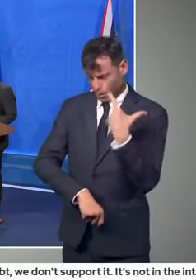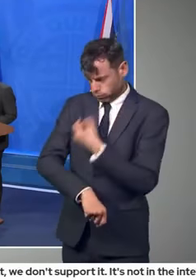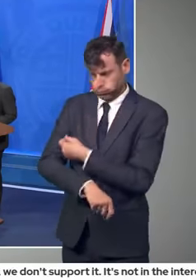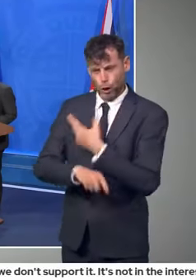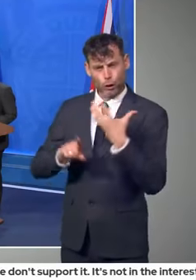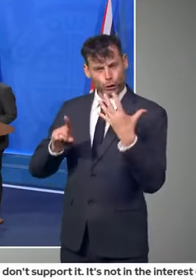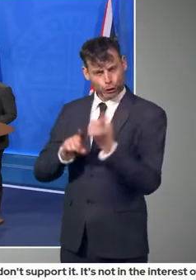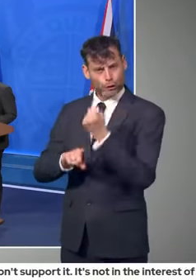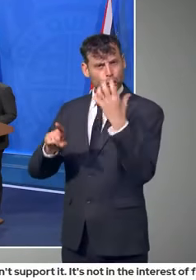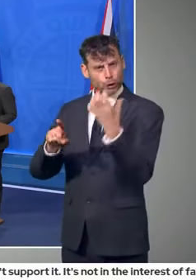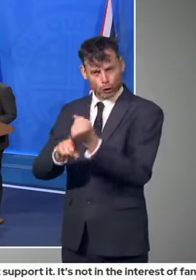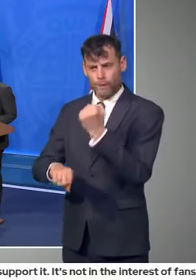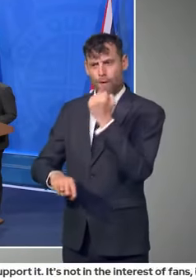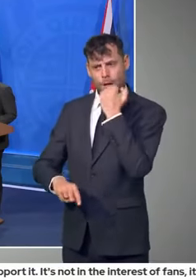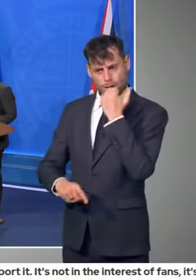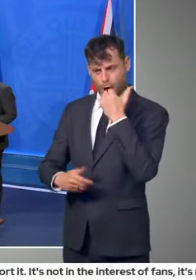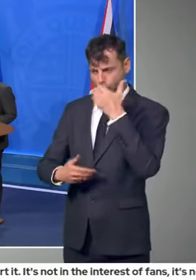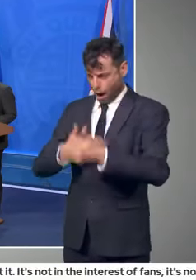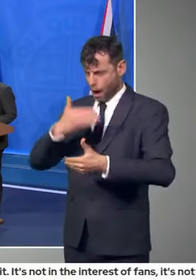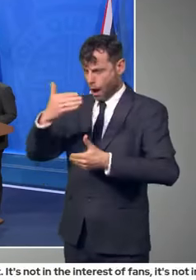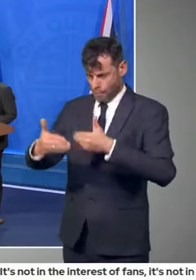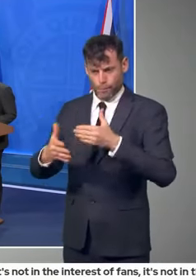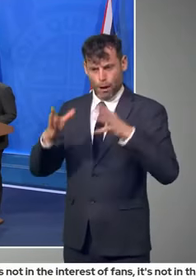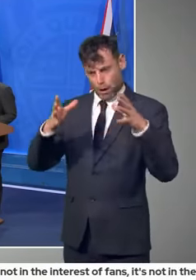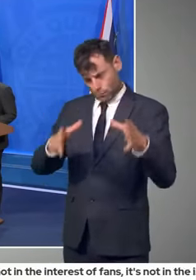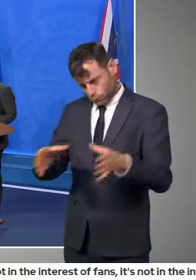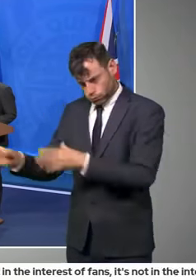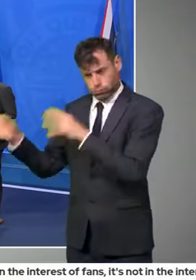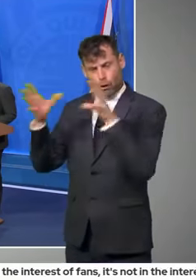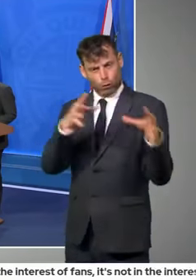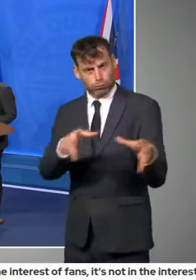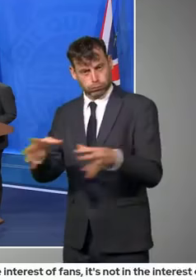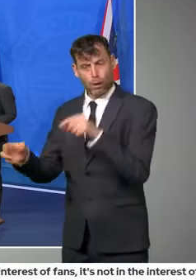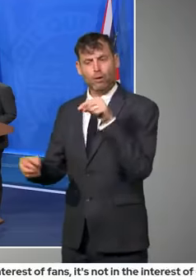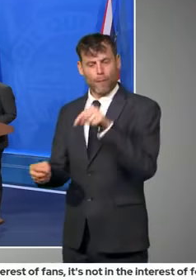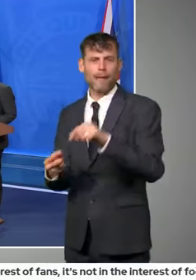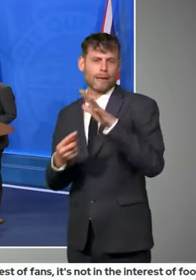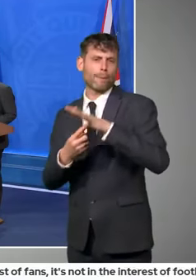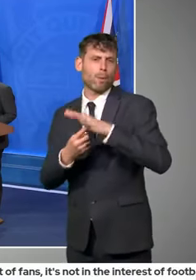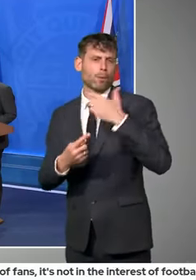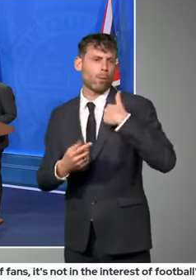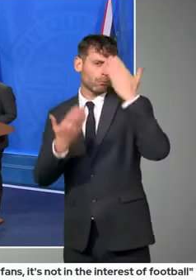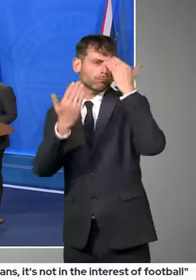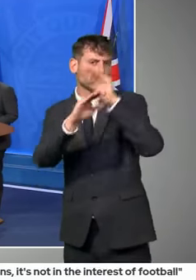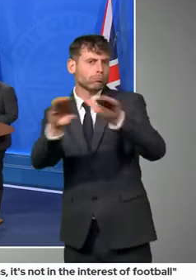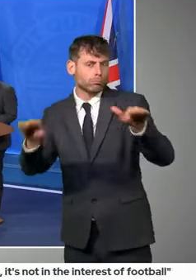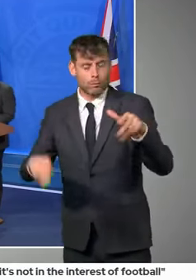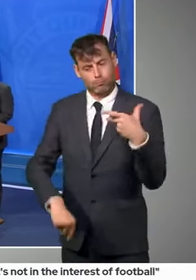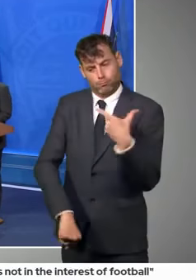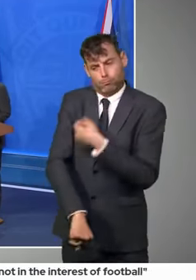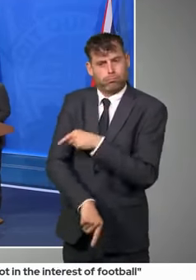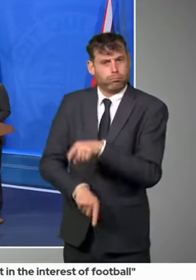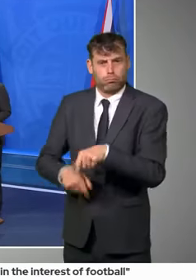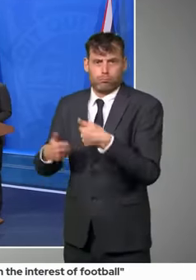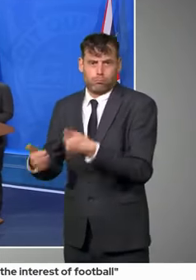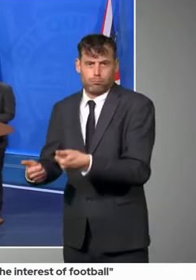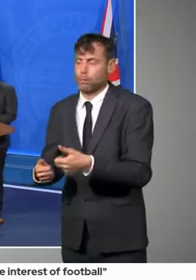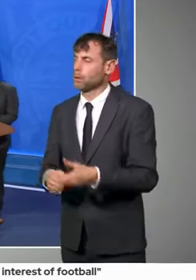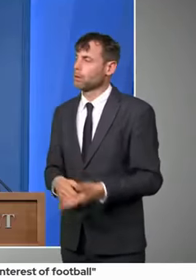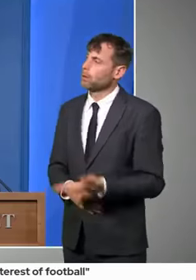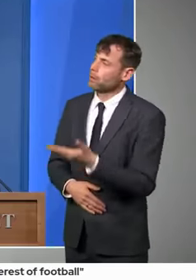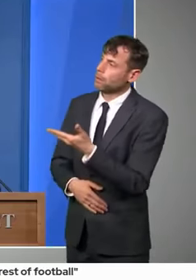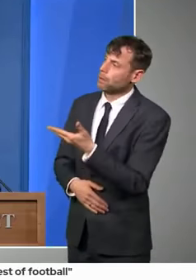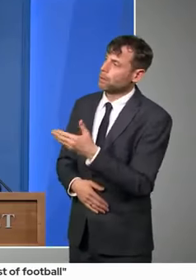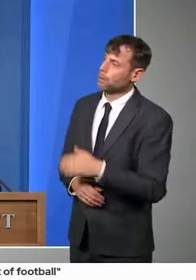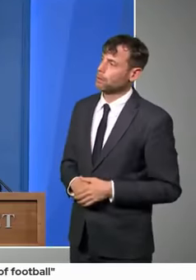that's, that's the, the key thing I get out to get over about, uh, about the vaccine supply, but. Absolutely. So it's not a vaccine that we're using